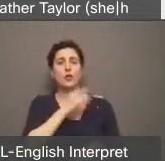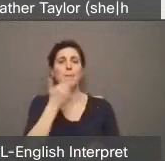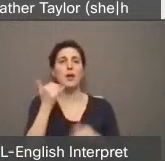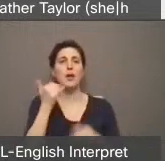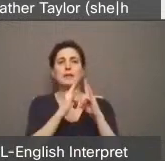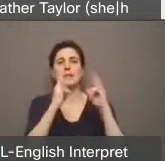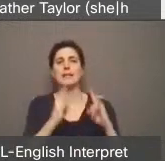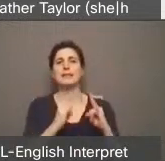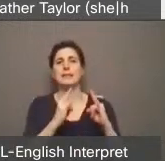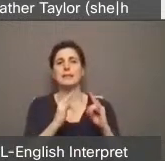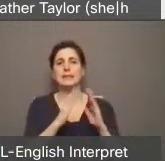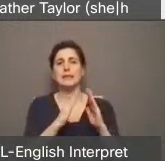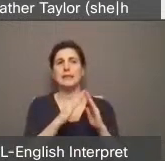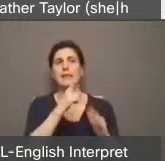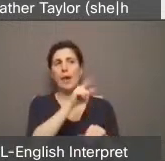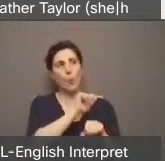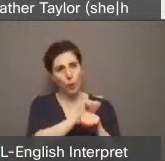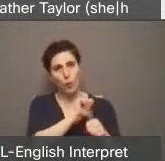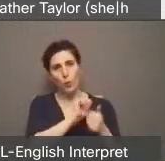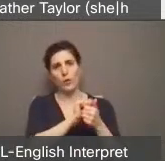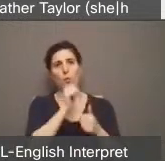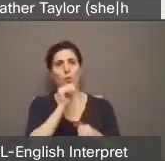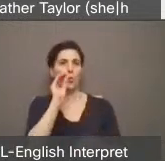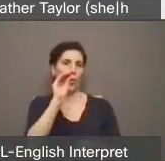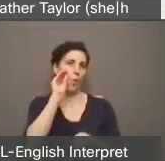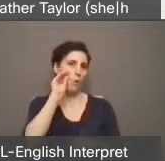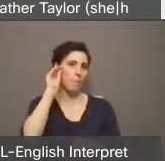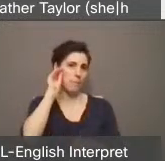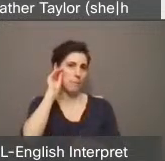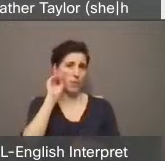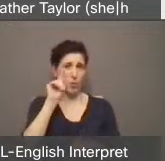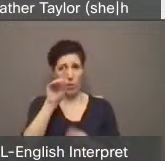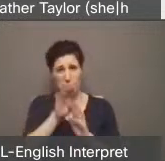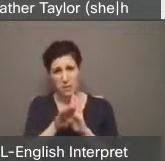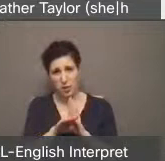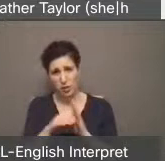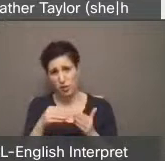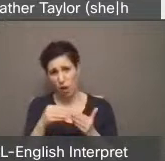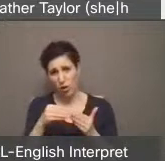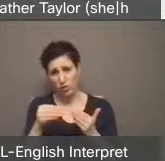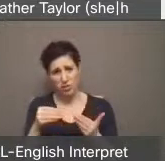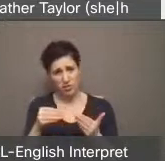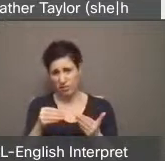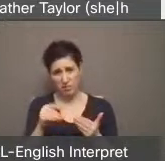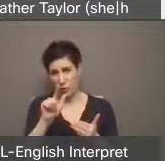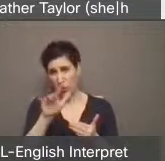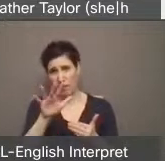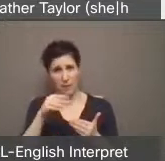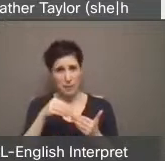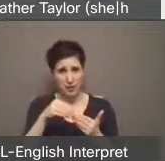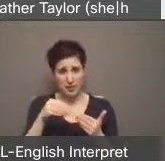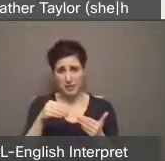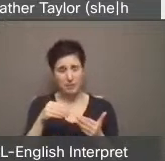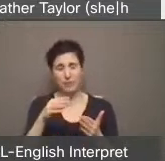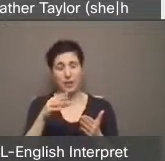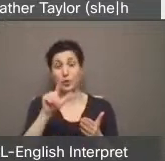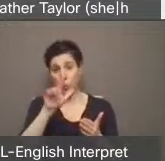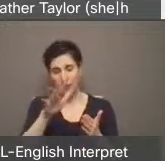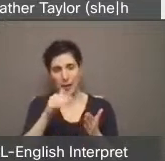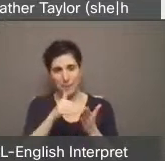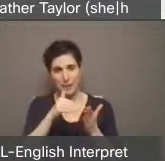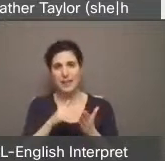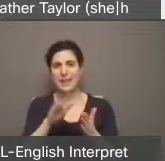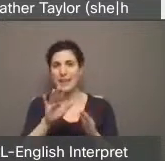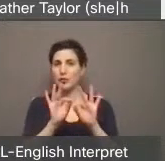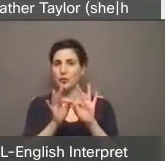working with homeless folks? Would this cost anywhere near a billion, or 25 million, or five million, or even two million dollars? Why not take